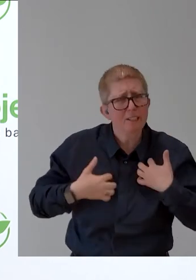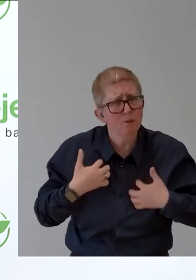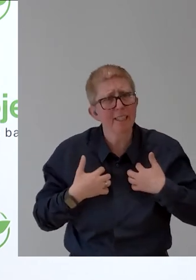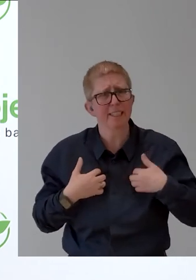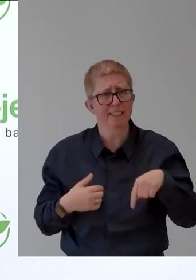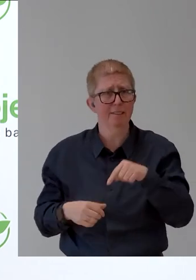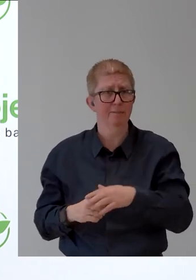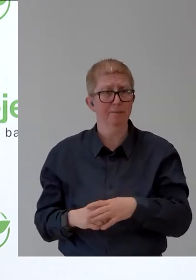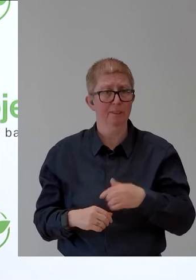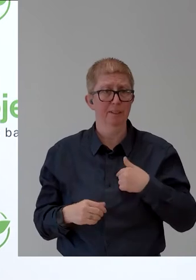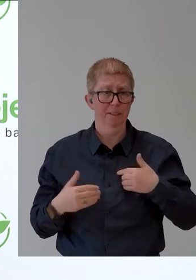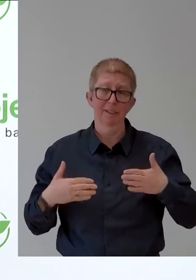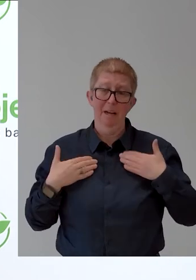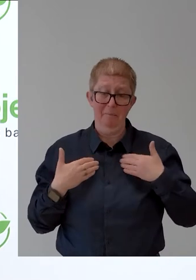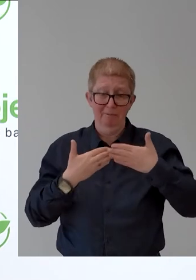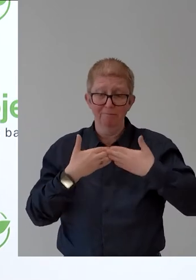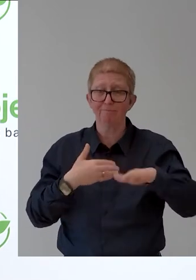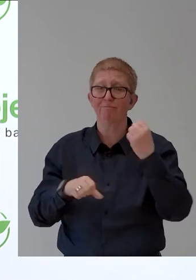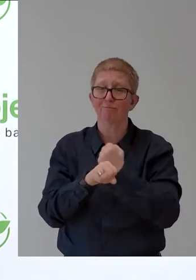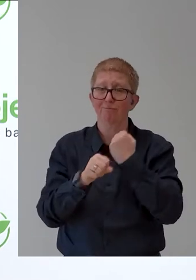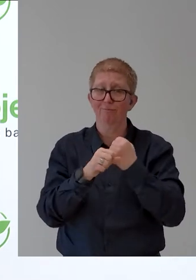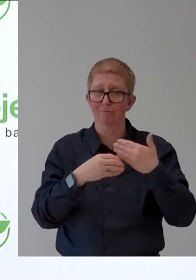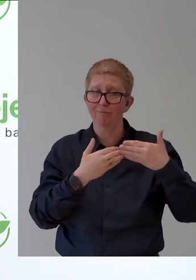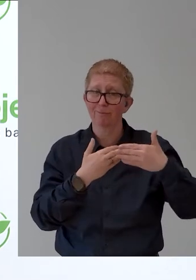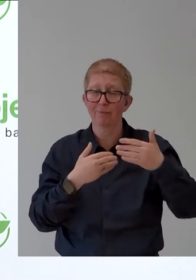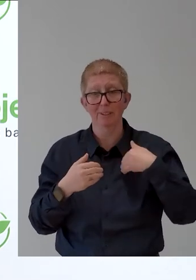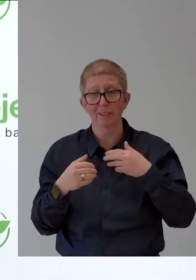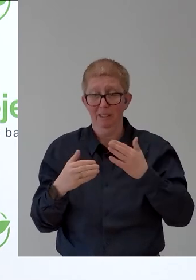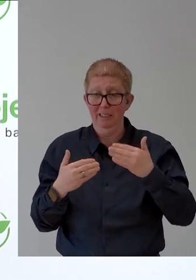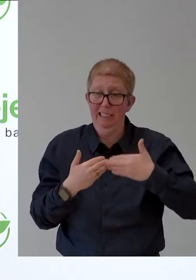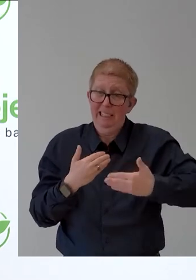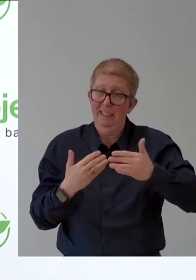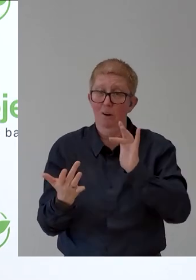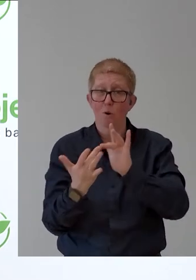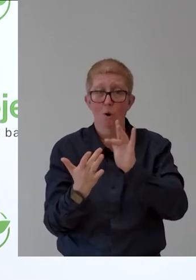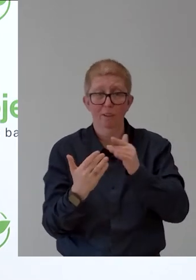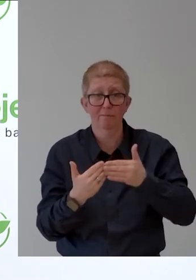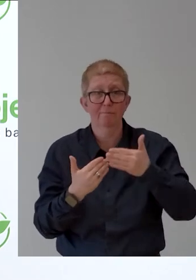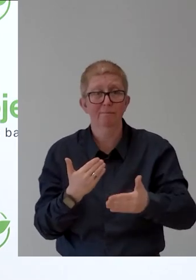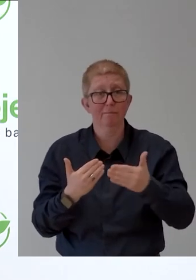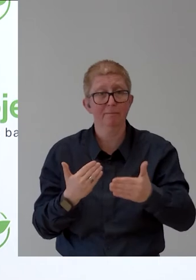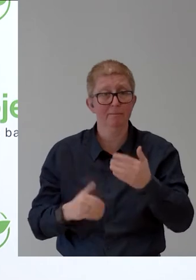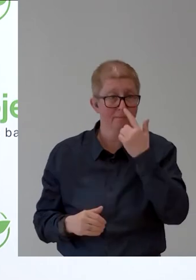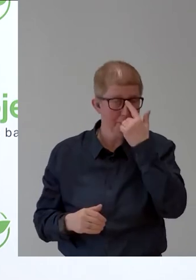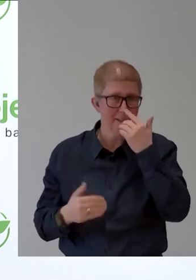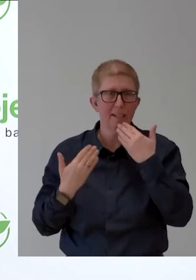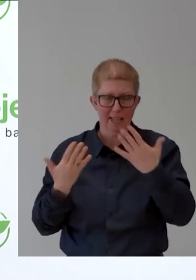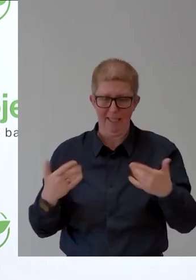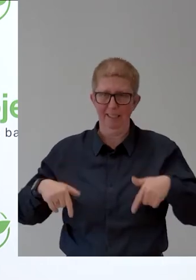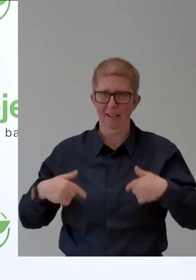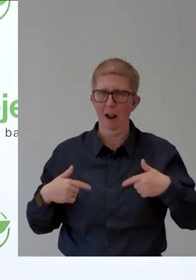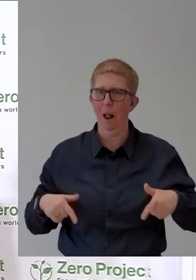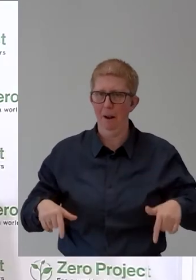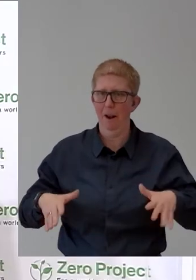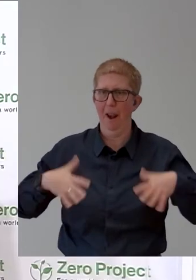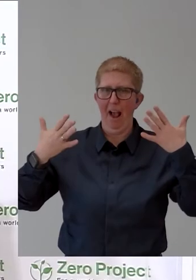with you together and keep connected with you and sharing this within our community. Thank you for coming in live here. And Fritz, we are moving on